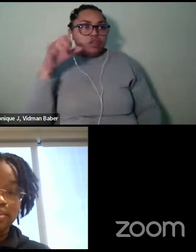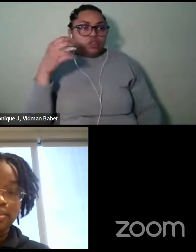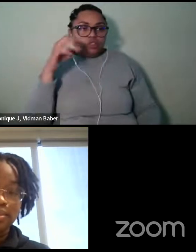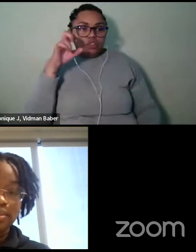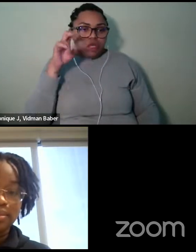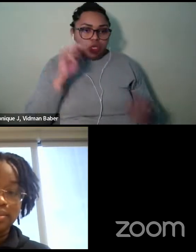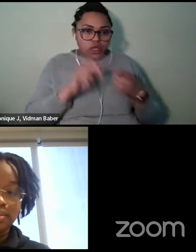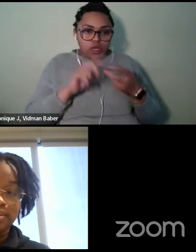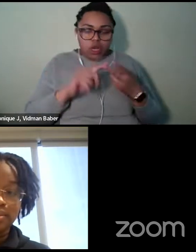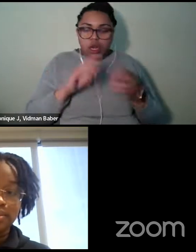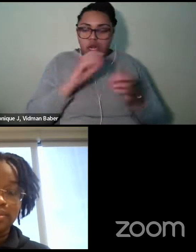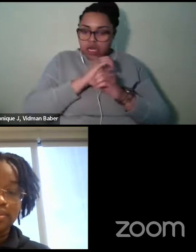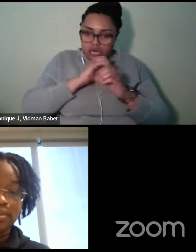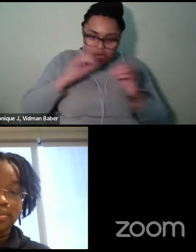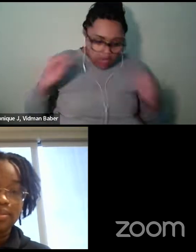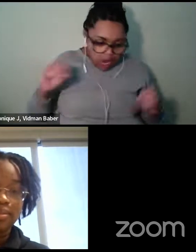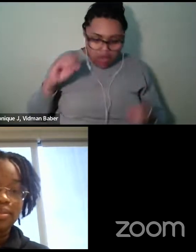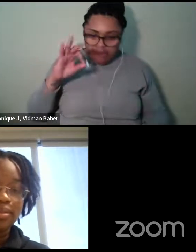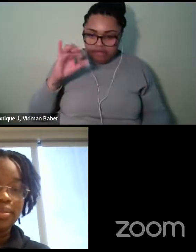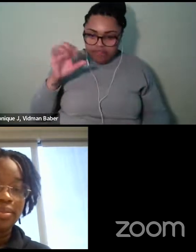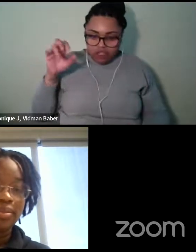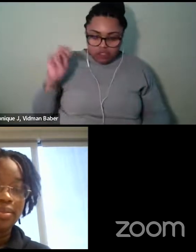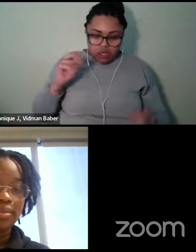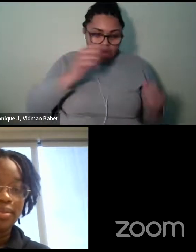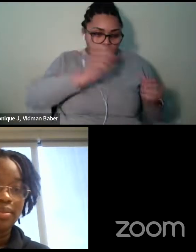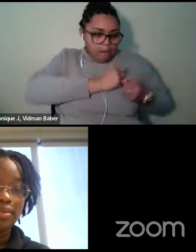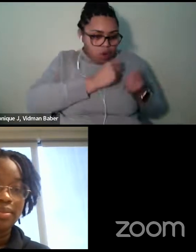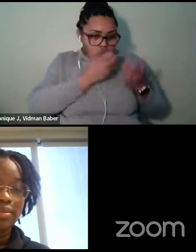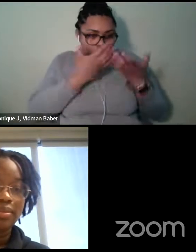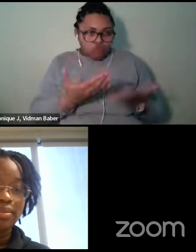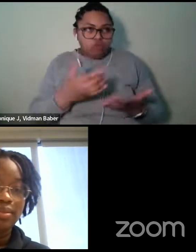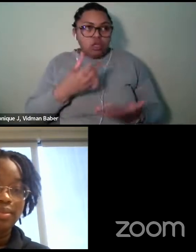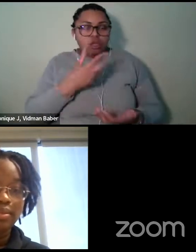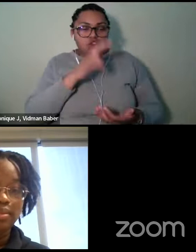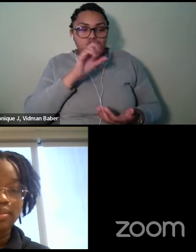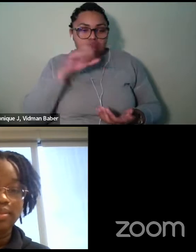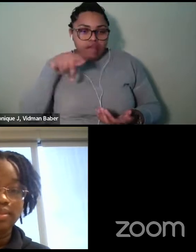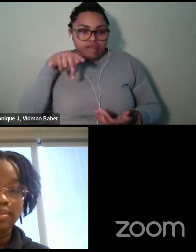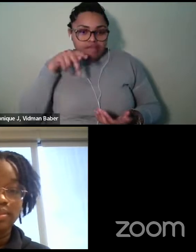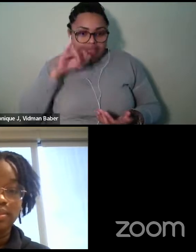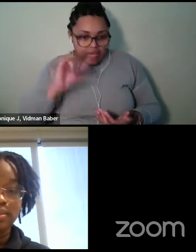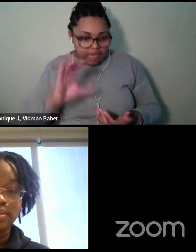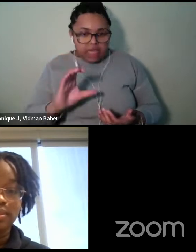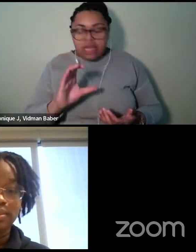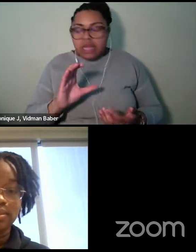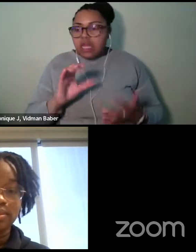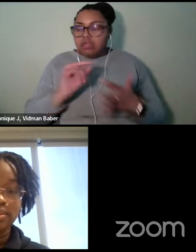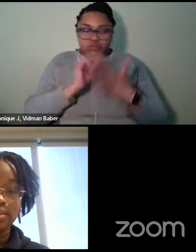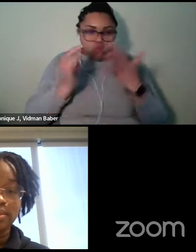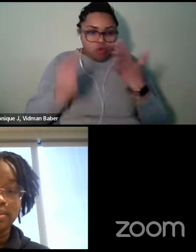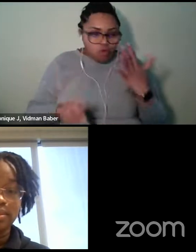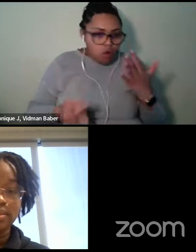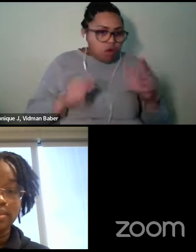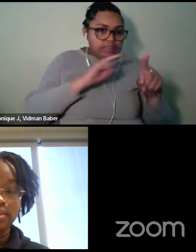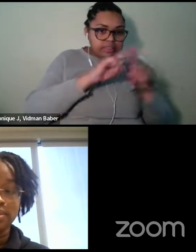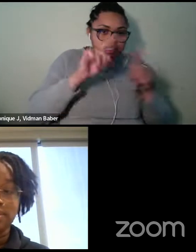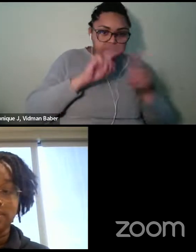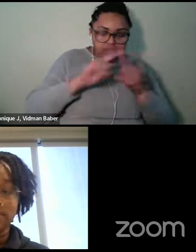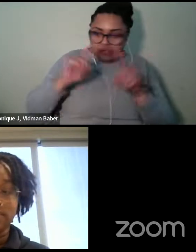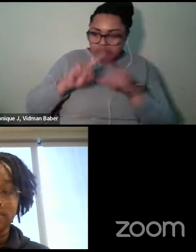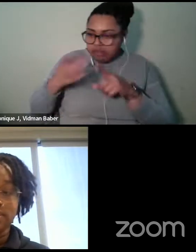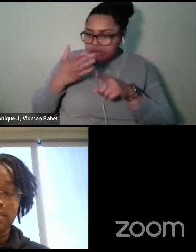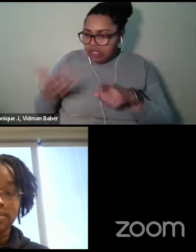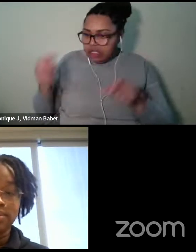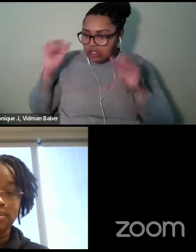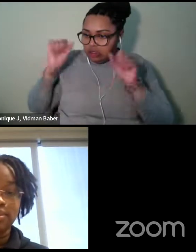graphic novels, just reading all kinds of genres so that you can kind of get a sense for where you might